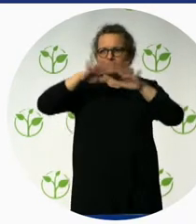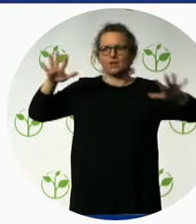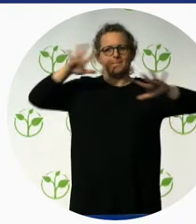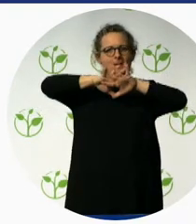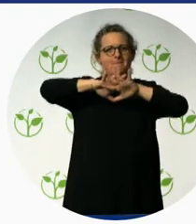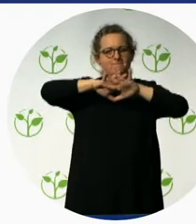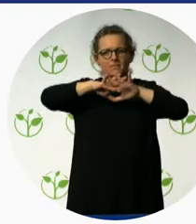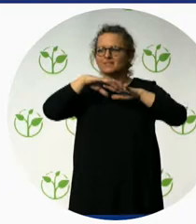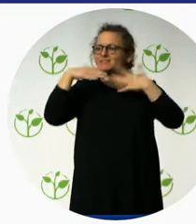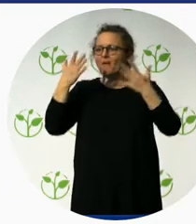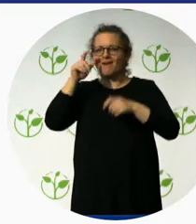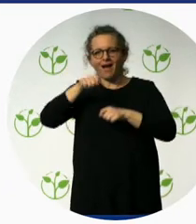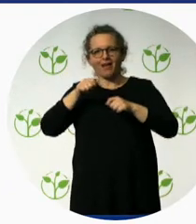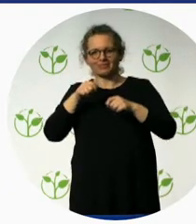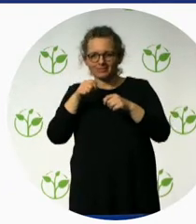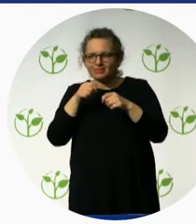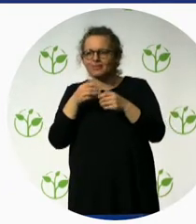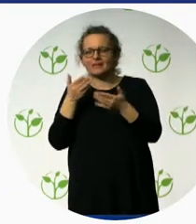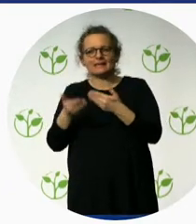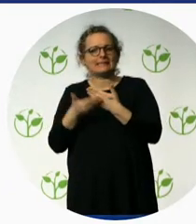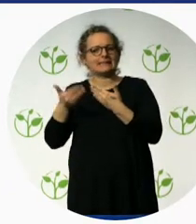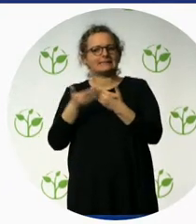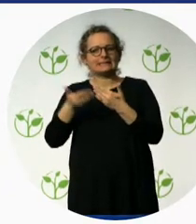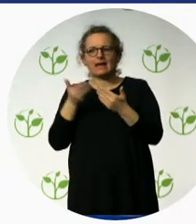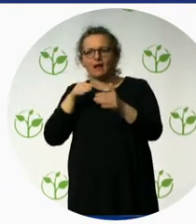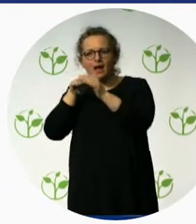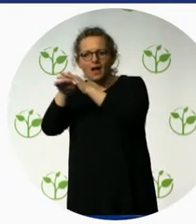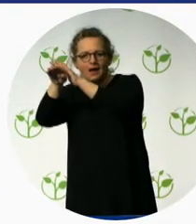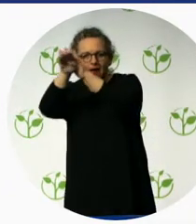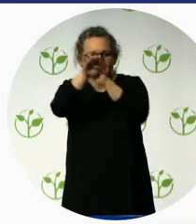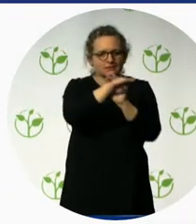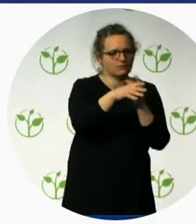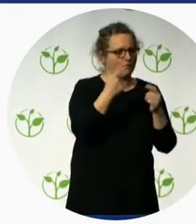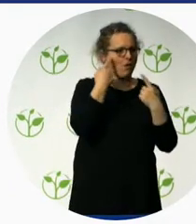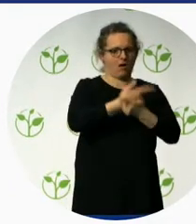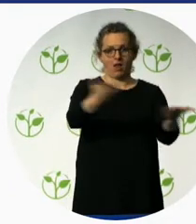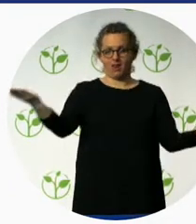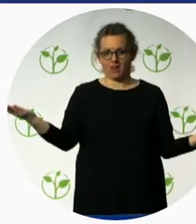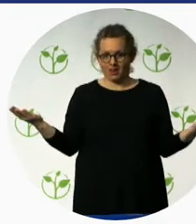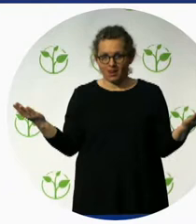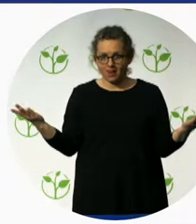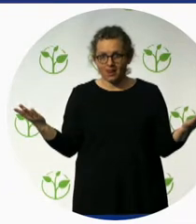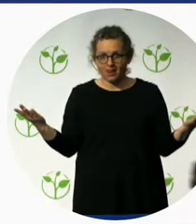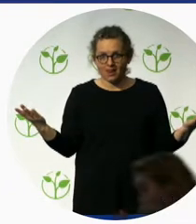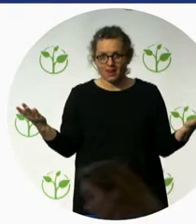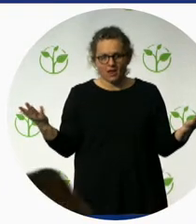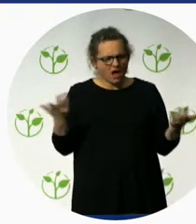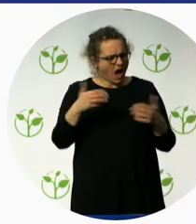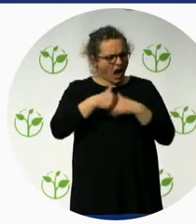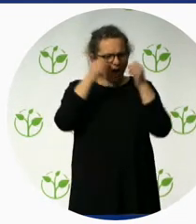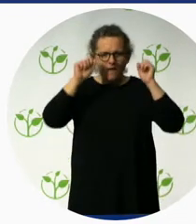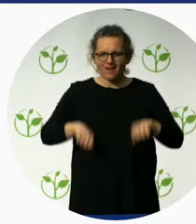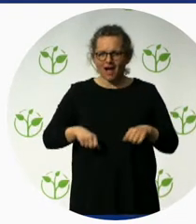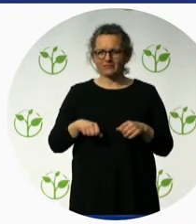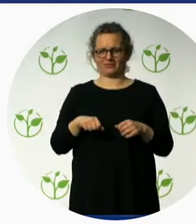Mainstreaming travel for all. Like inclusive tourism where a traveller, whether or not they have a disability, should not make a difference.